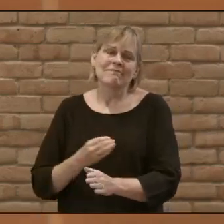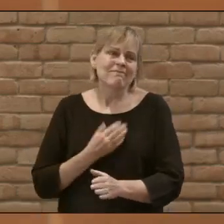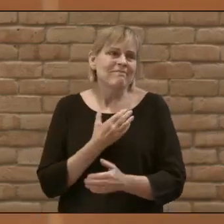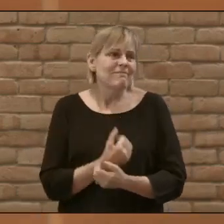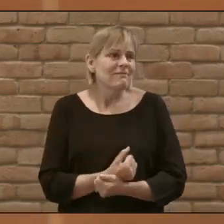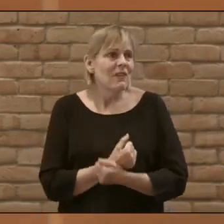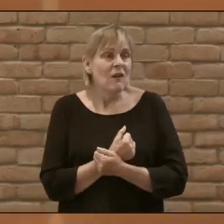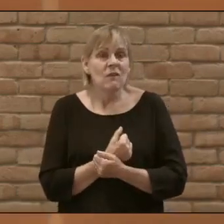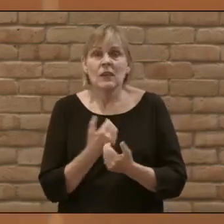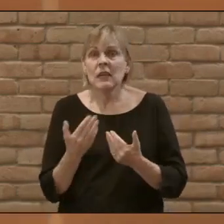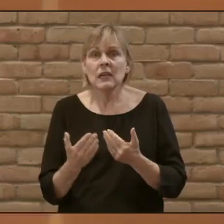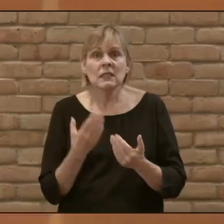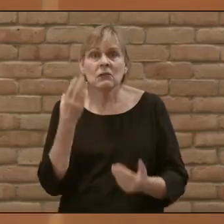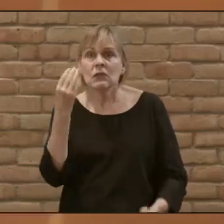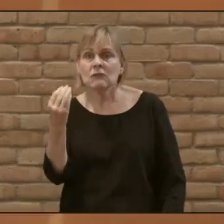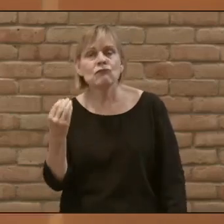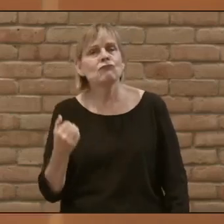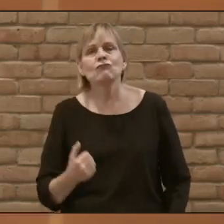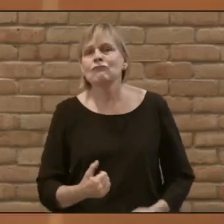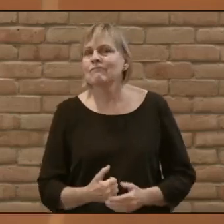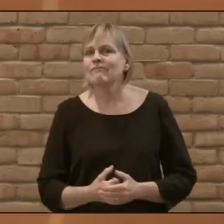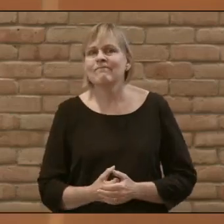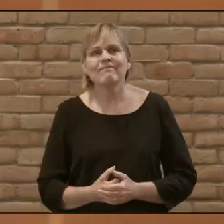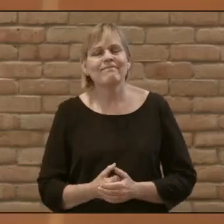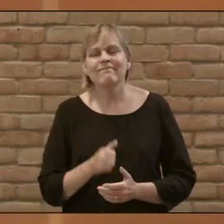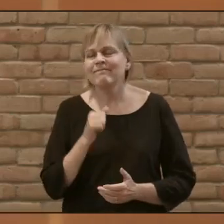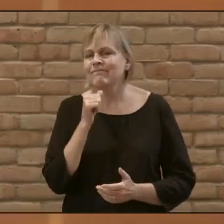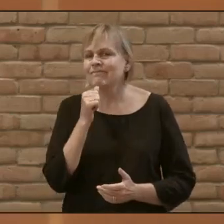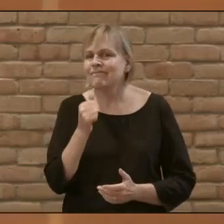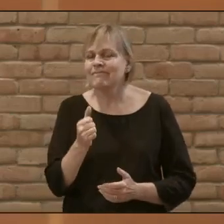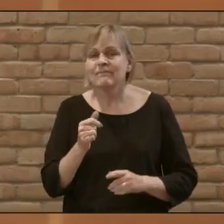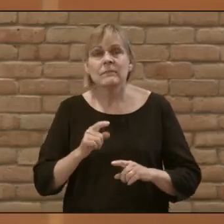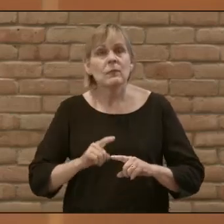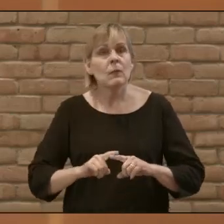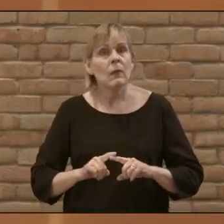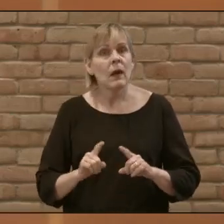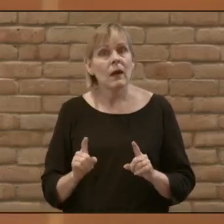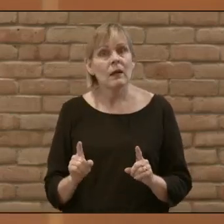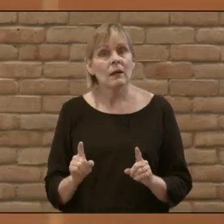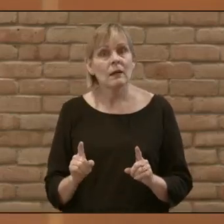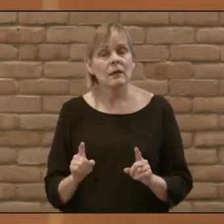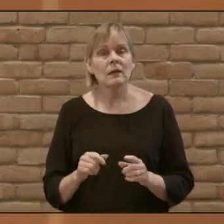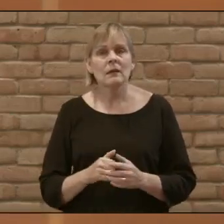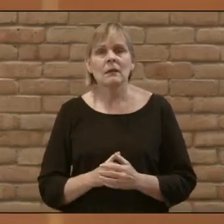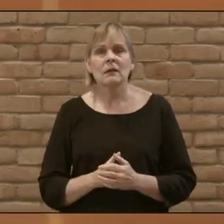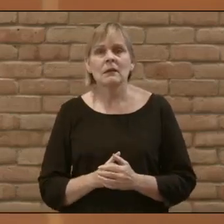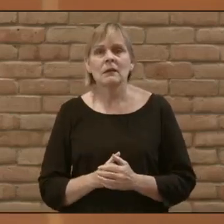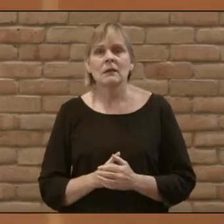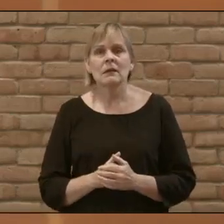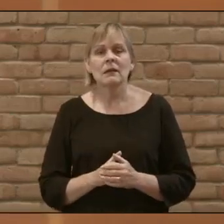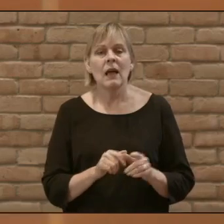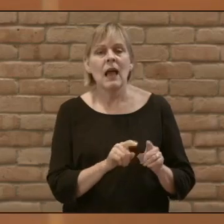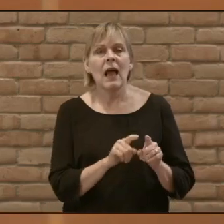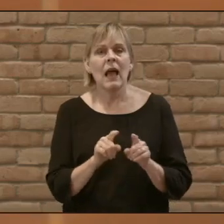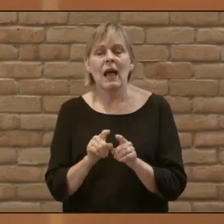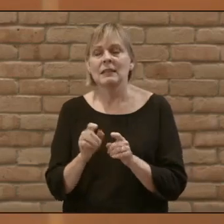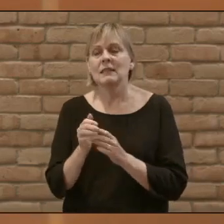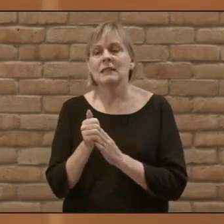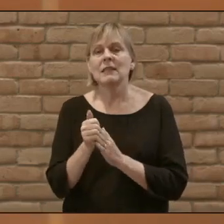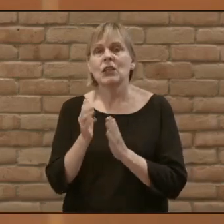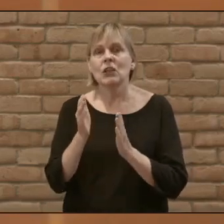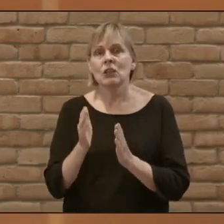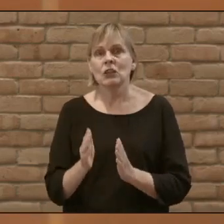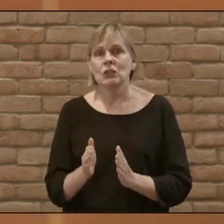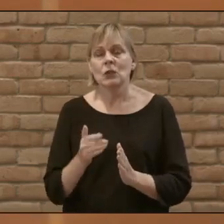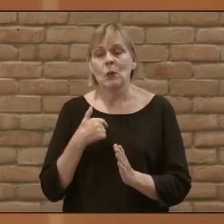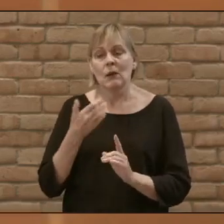It's not easy to go, but when, as believers, we are